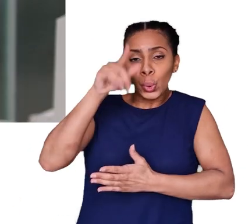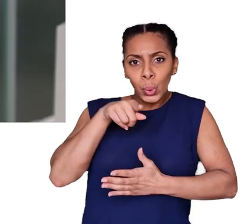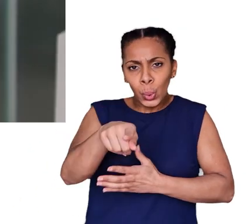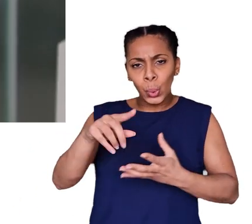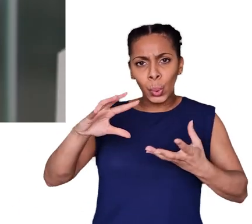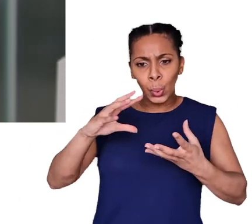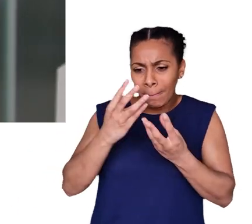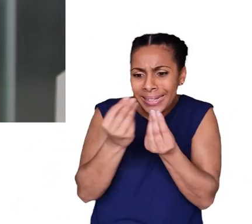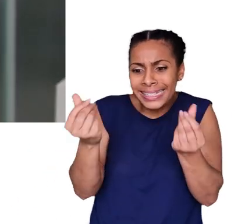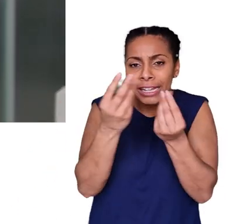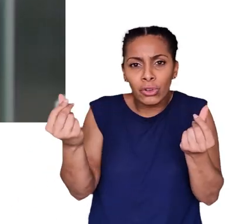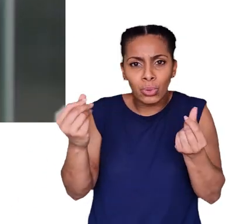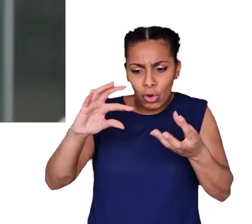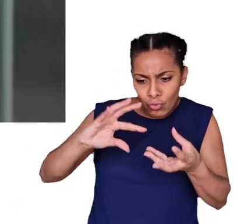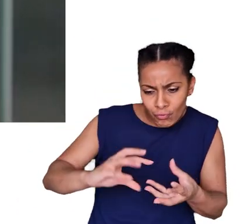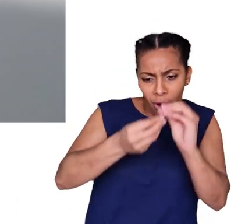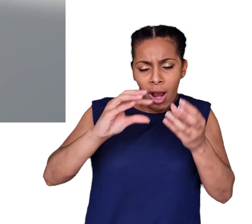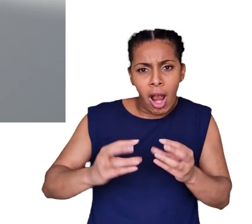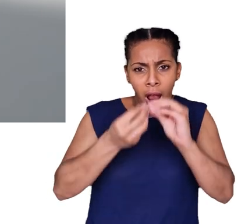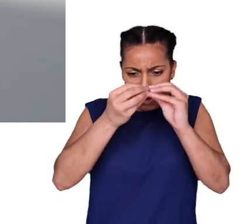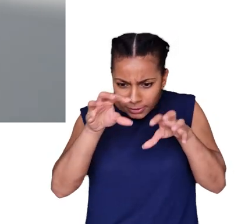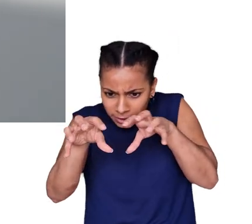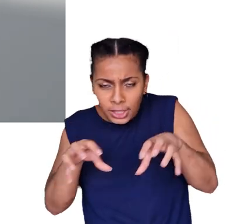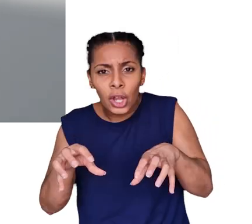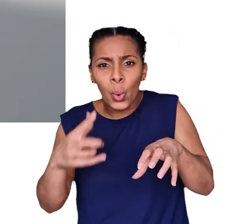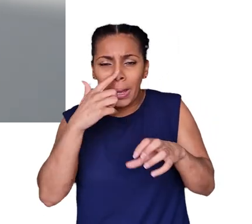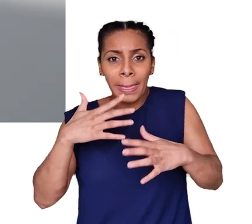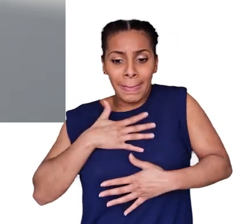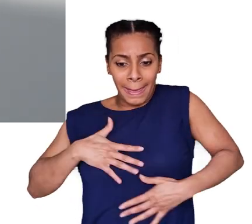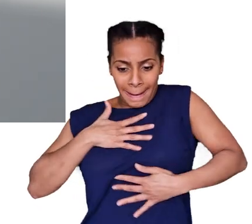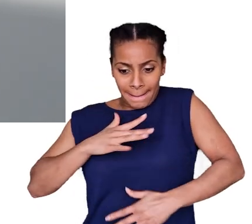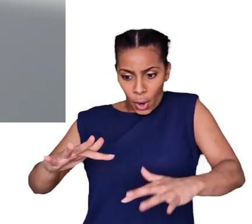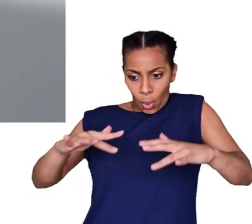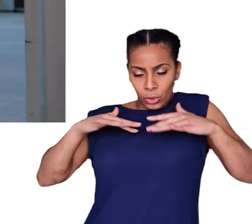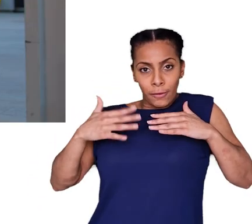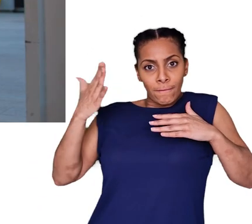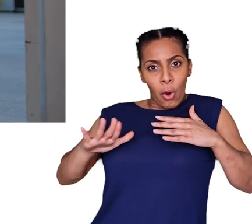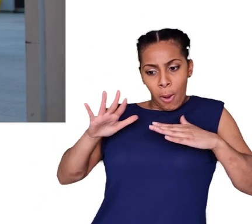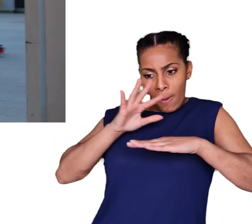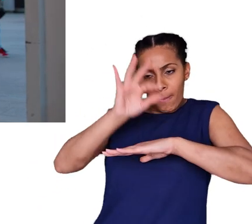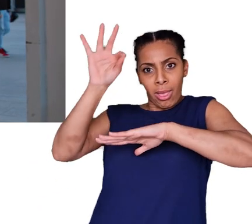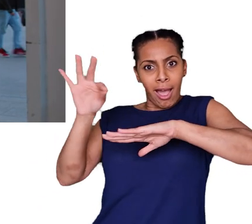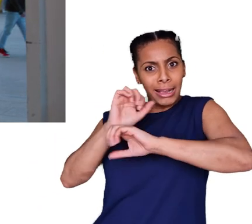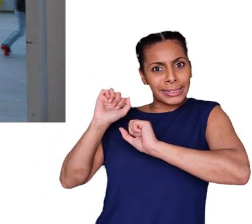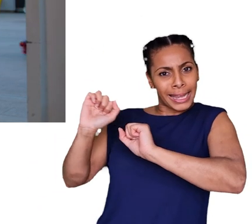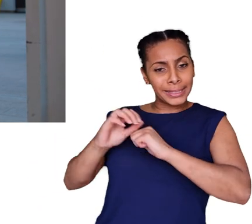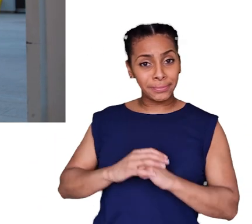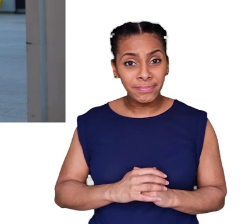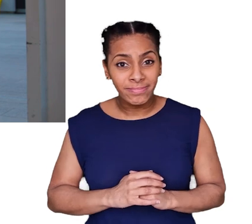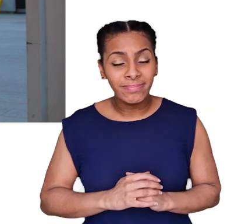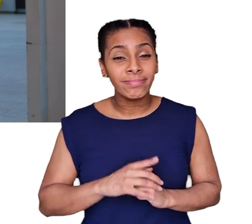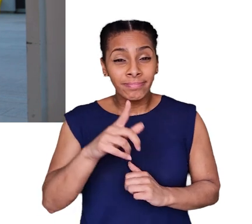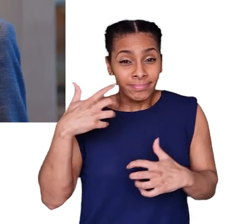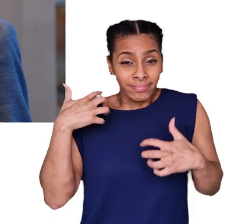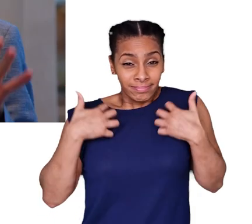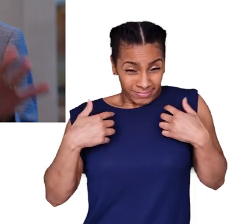and the process and that craft, you can get the emotional side of what the architect is trying to say. One of the really interesting things for me about it is that we get